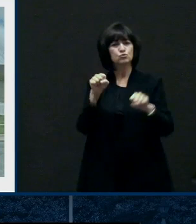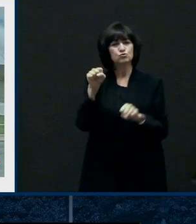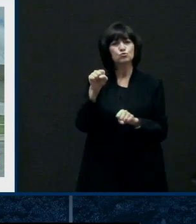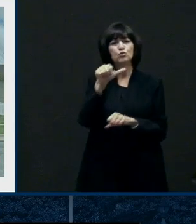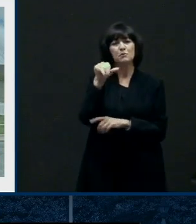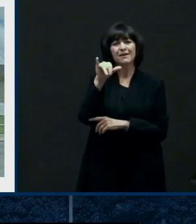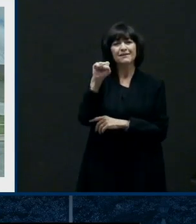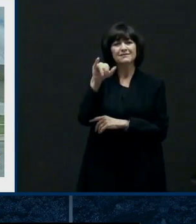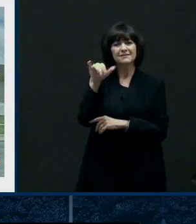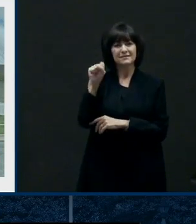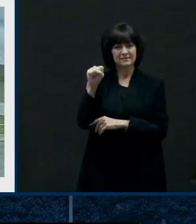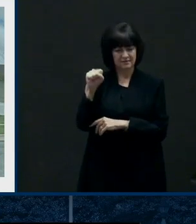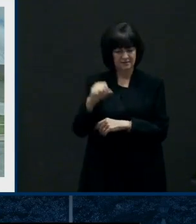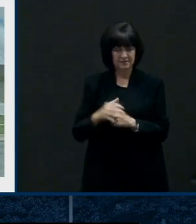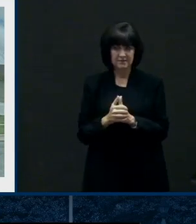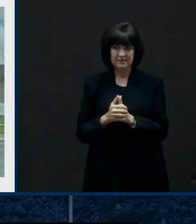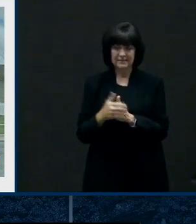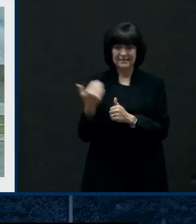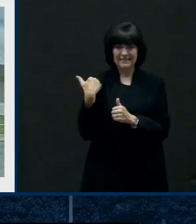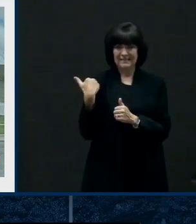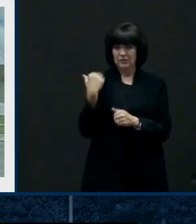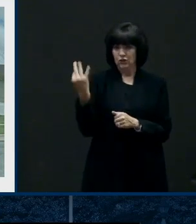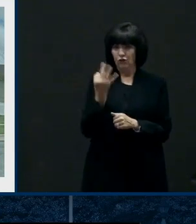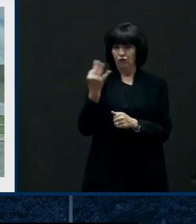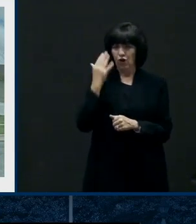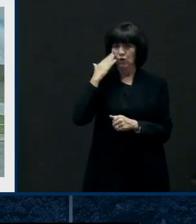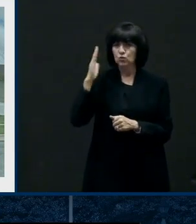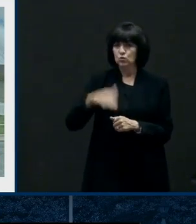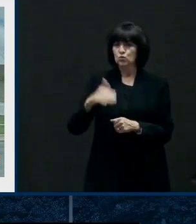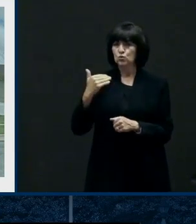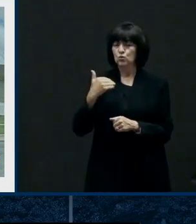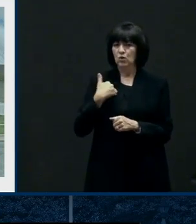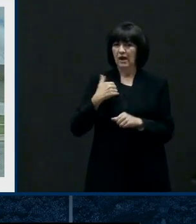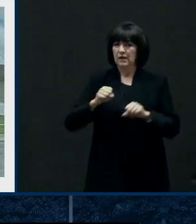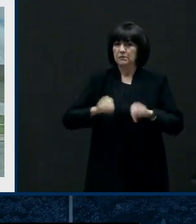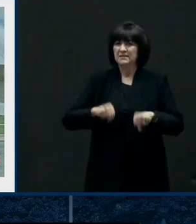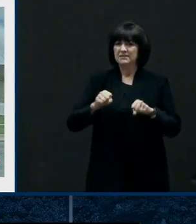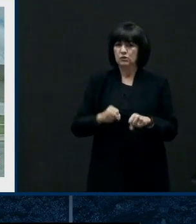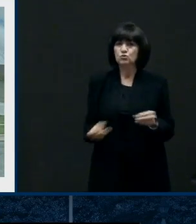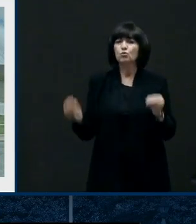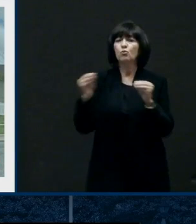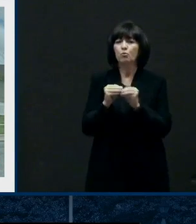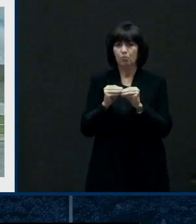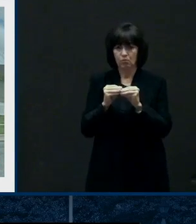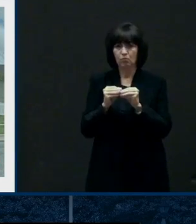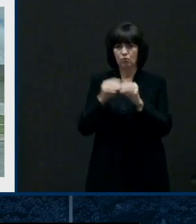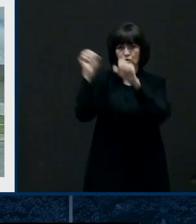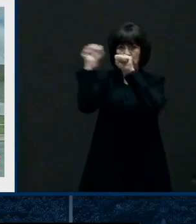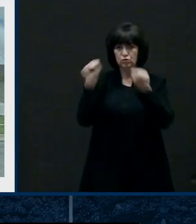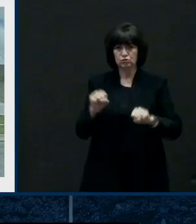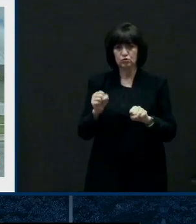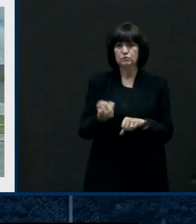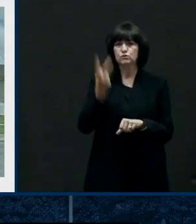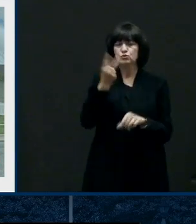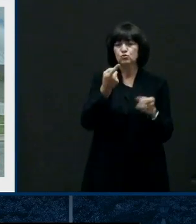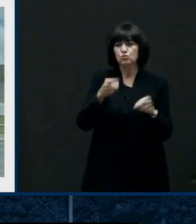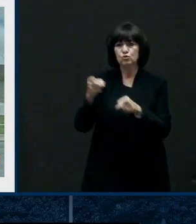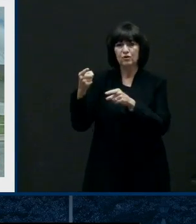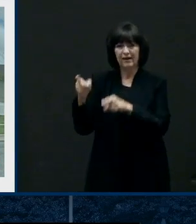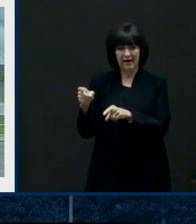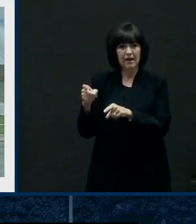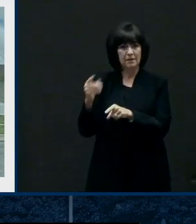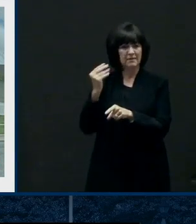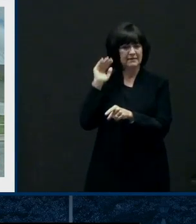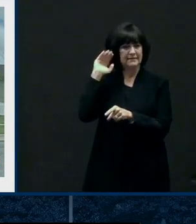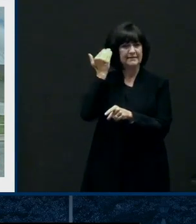the on Friday knew we had the potential for some severe storms and had two storms that merged together in the